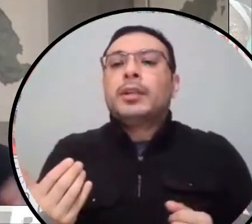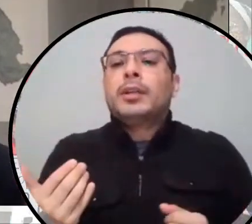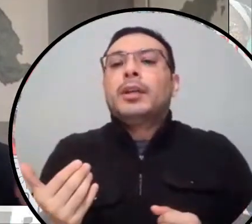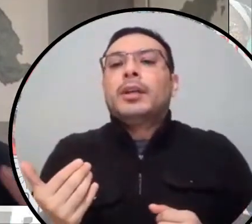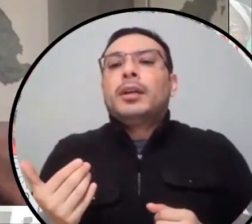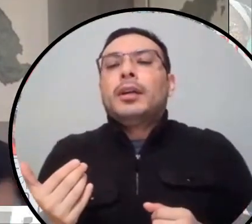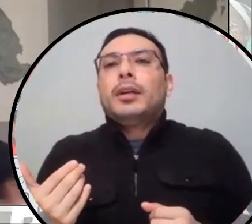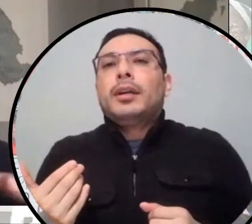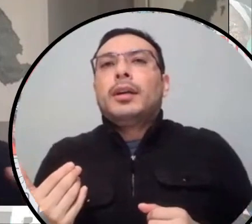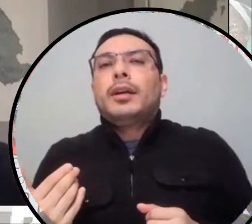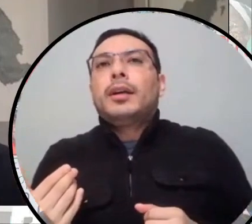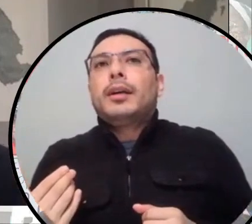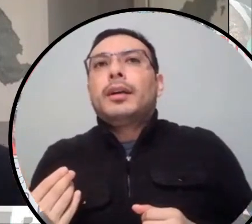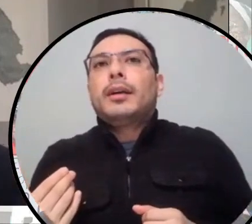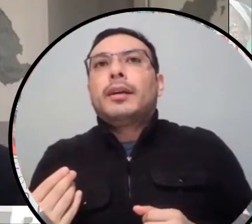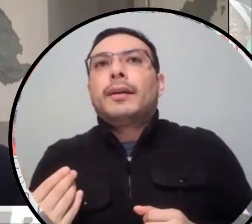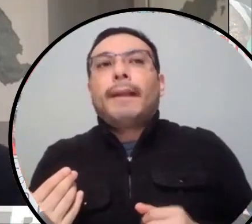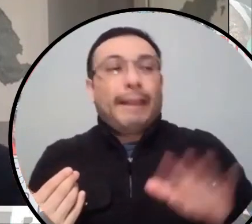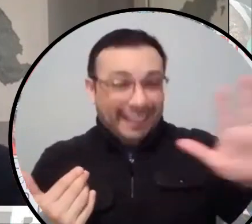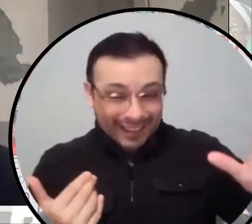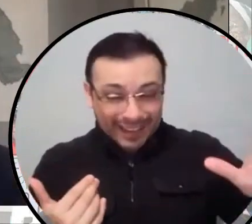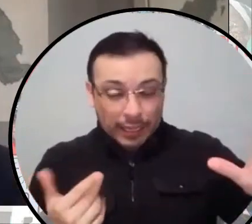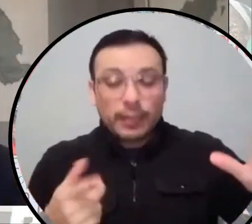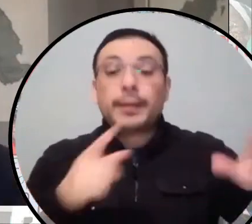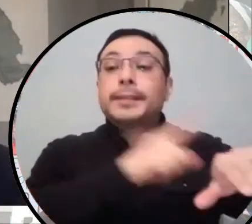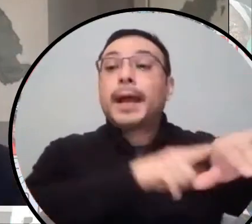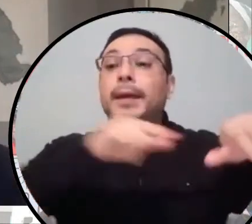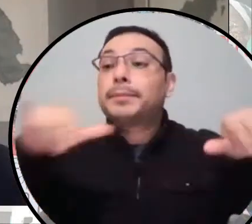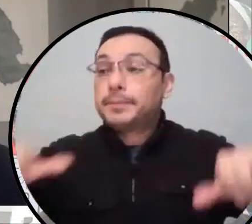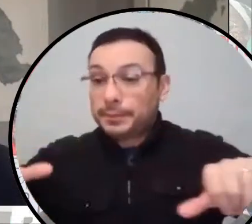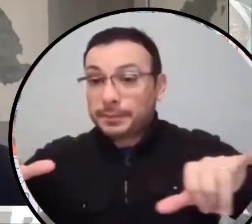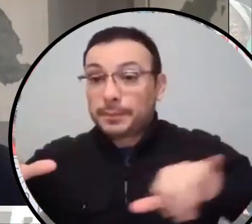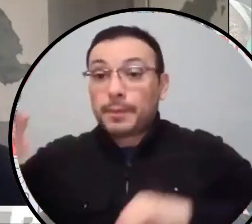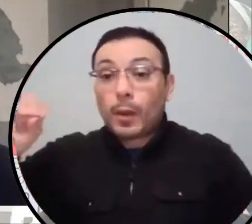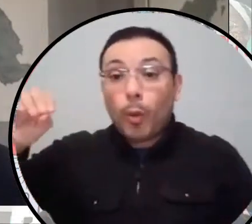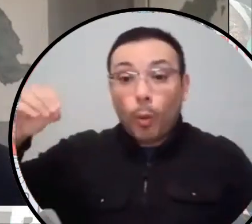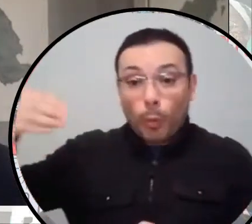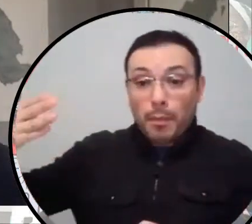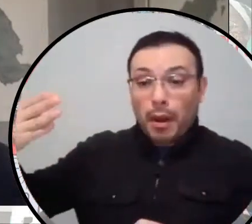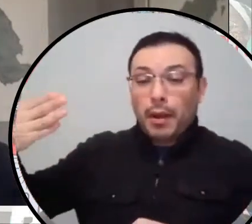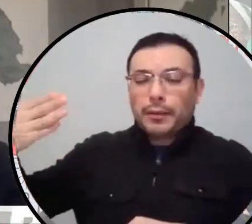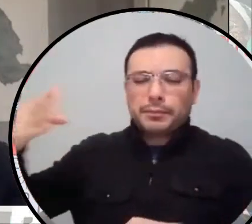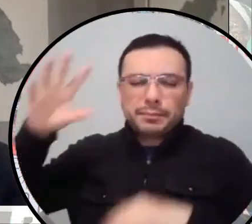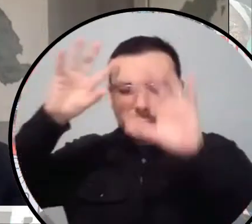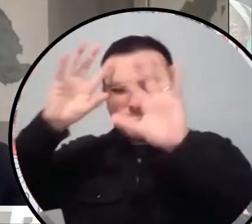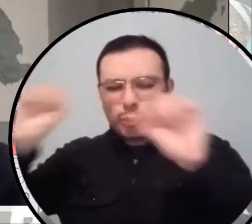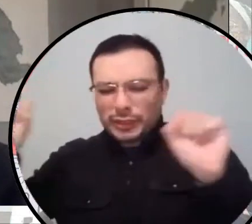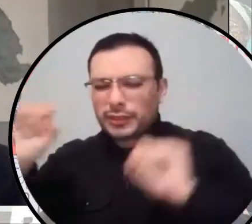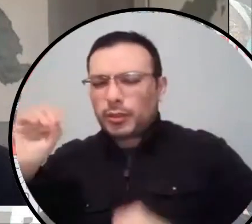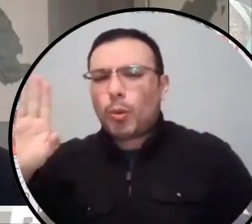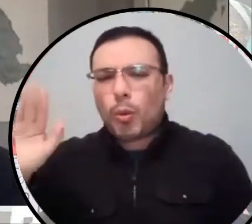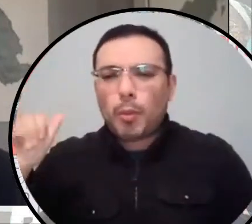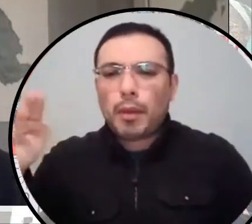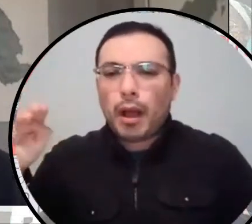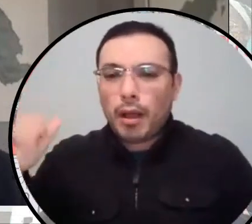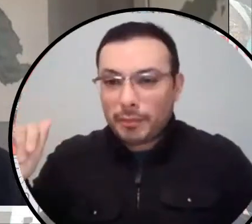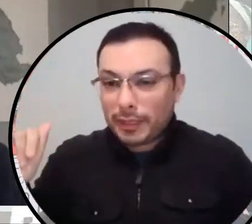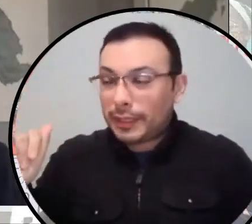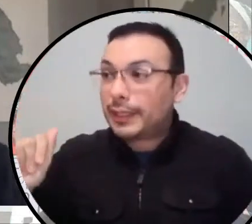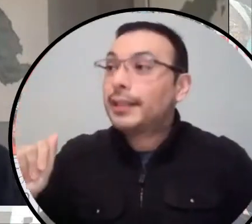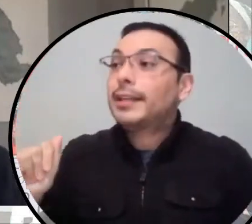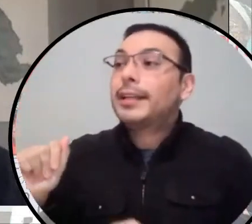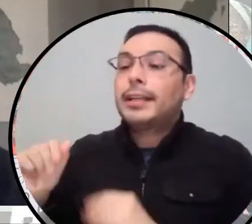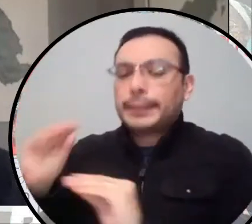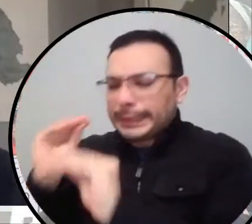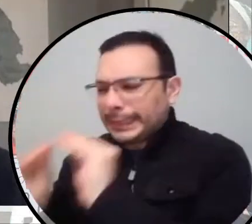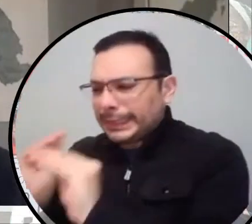it. Um, but, and then I think that's also happening simultaneously during the Obama administration about immigration reform. People are like, this guy